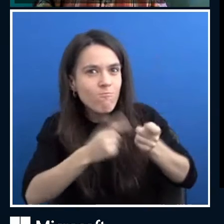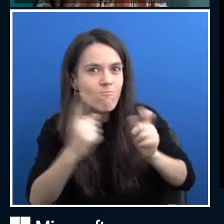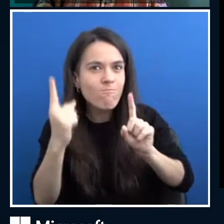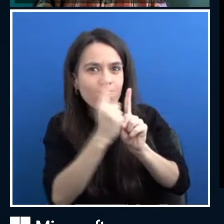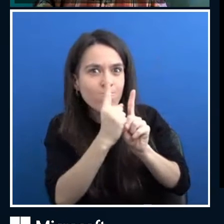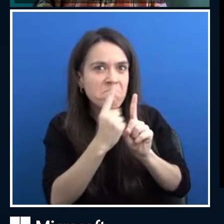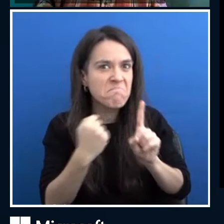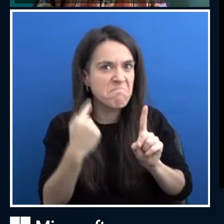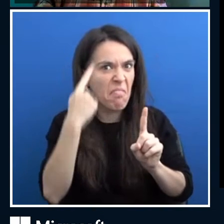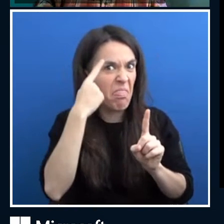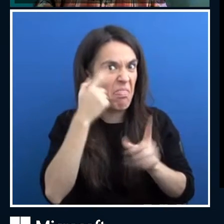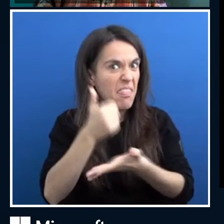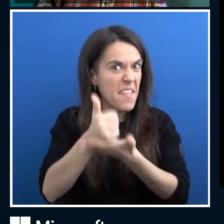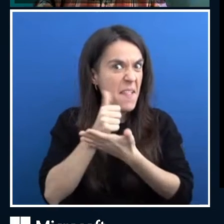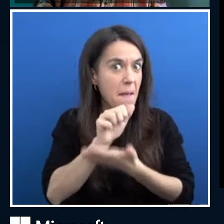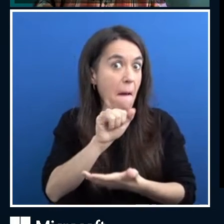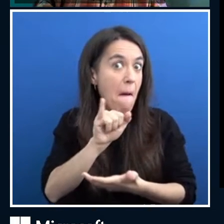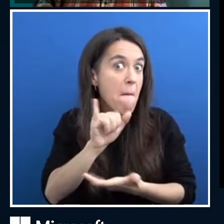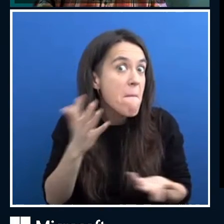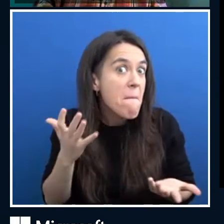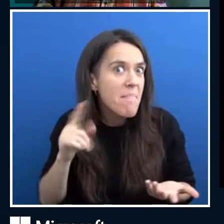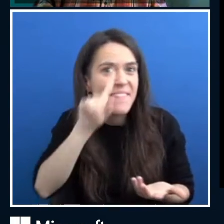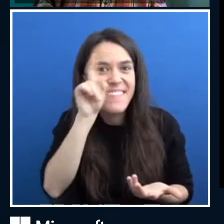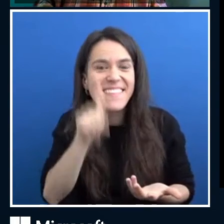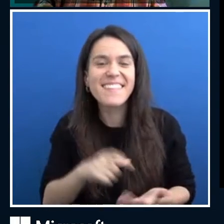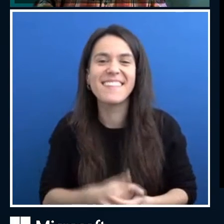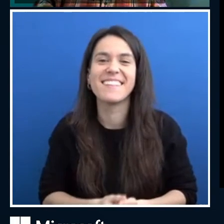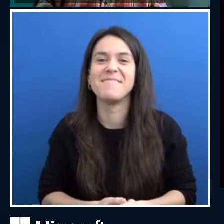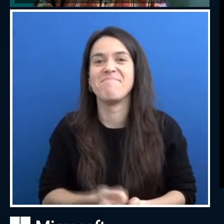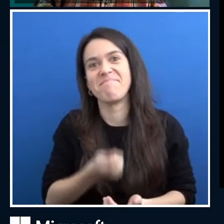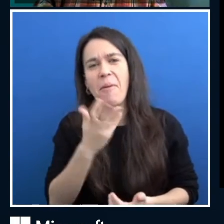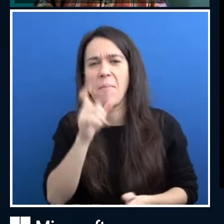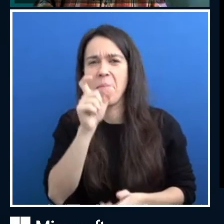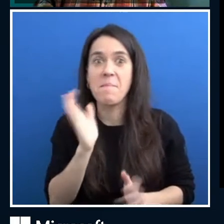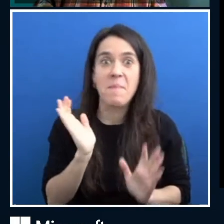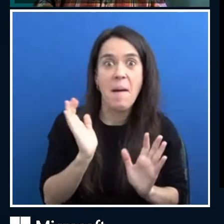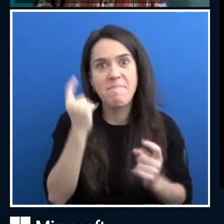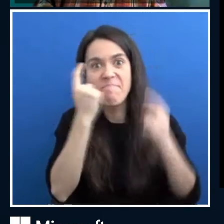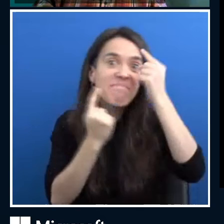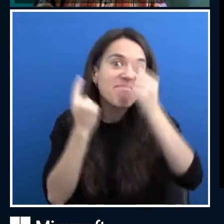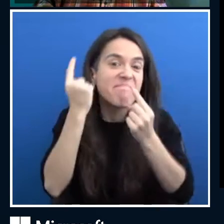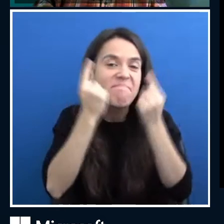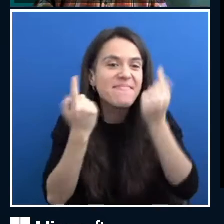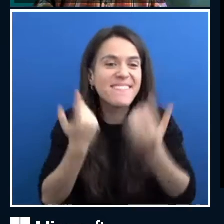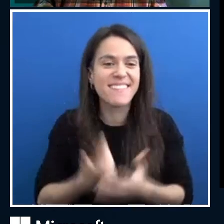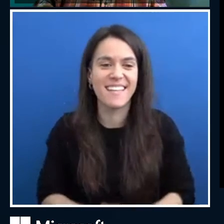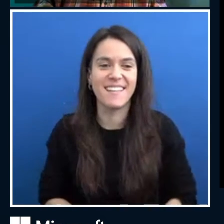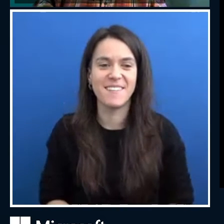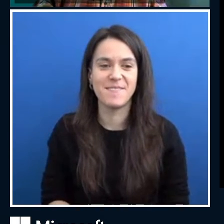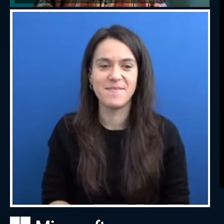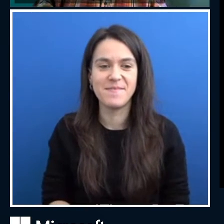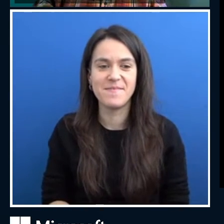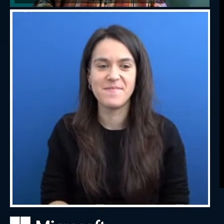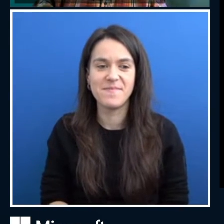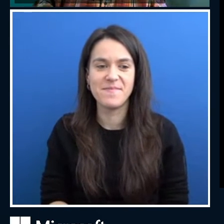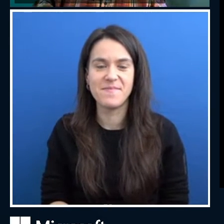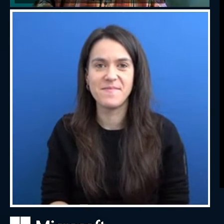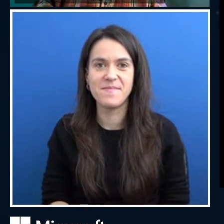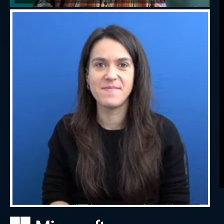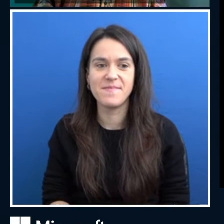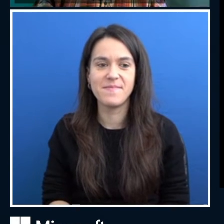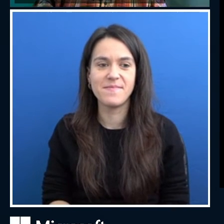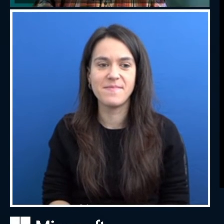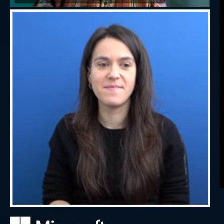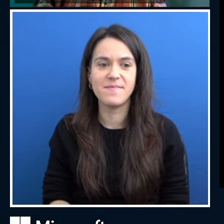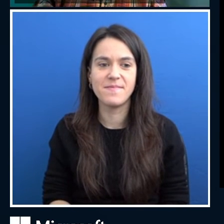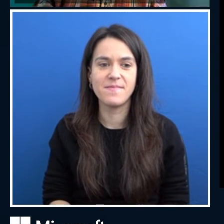really interesting one, not one you would think that people would jump into AI for. So, um, so let's take a look at